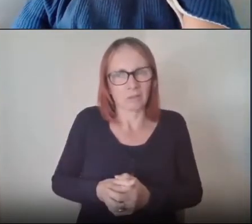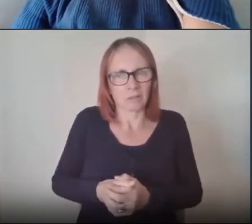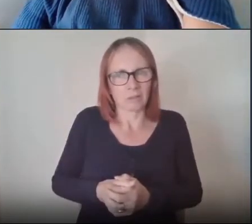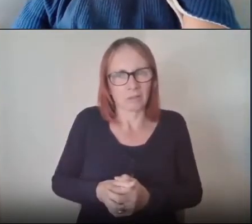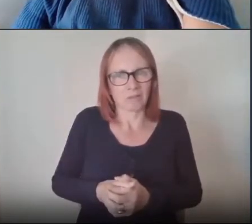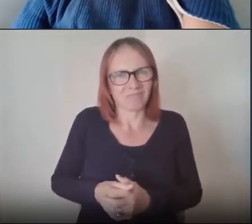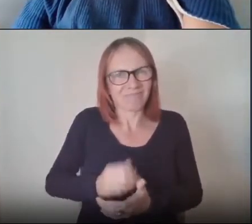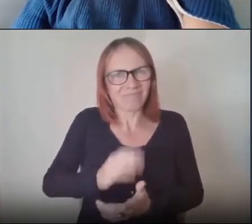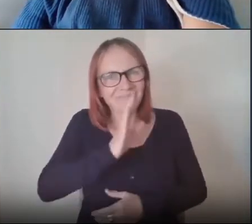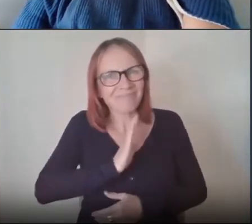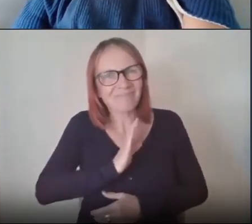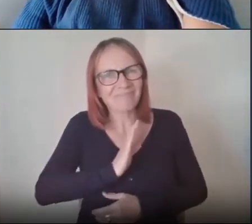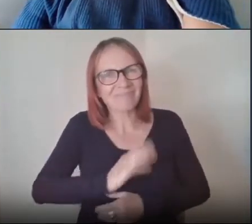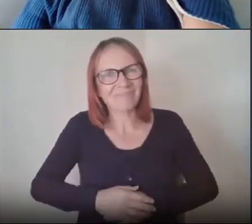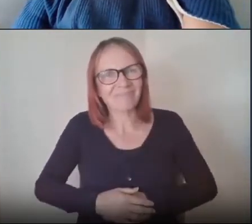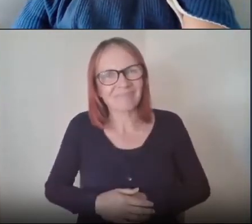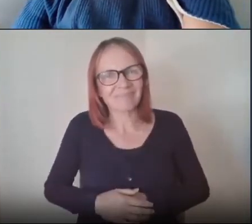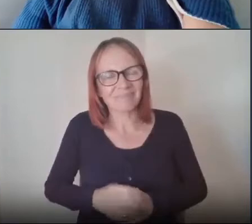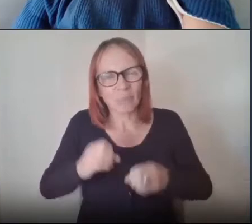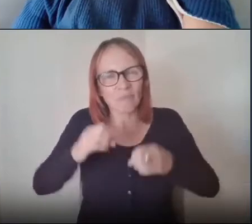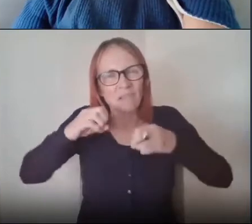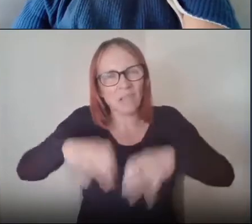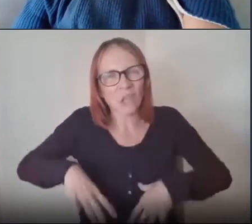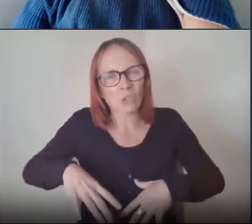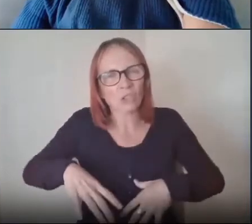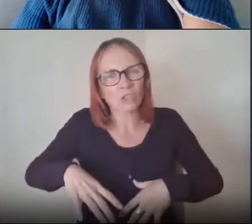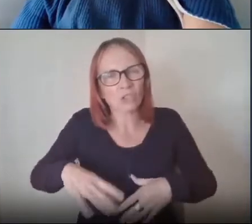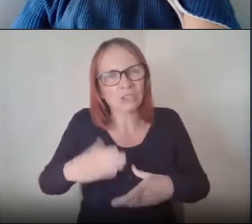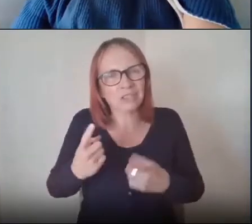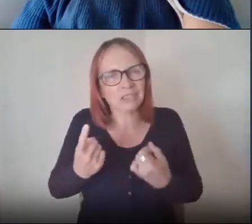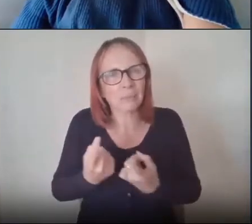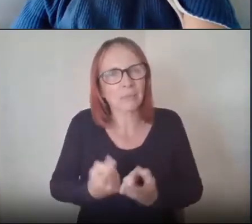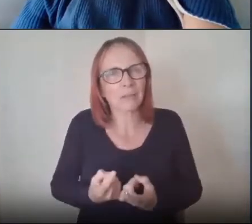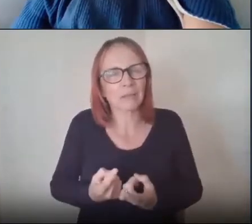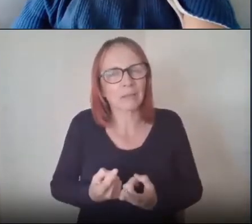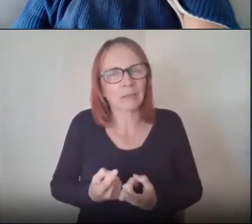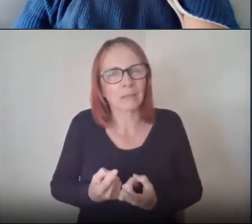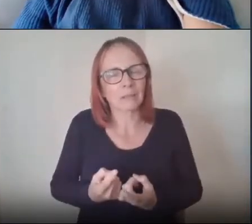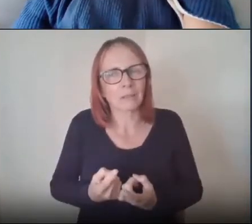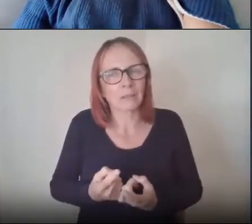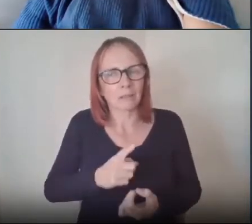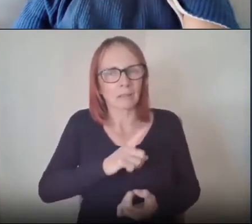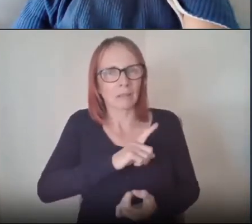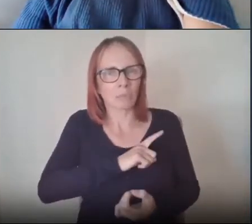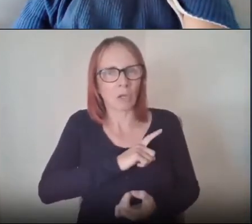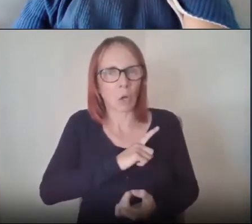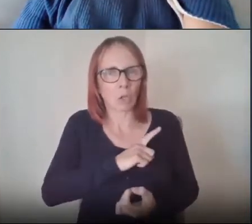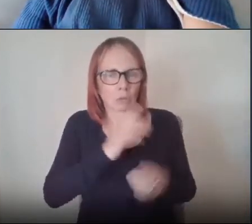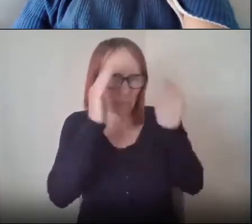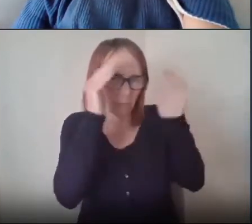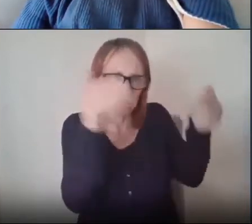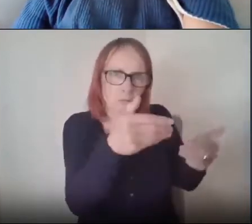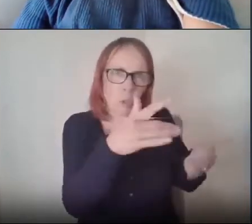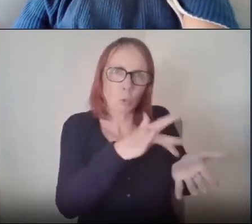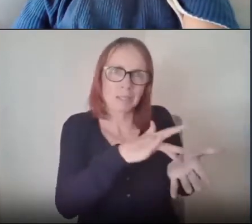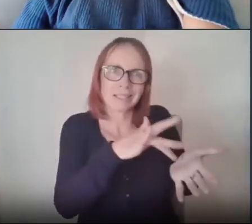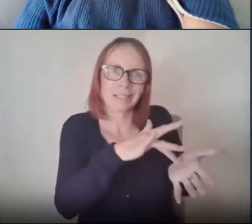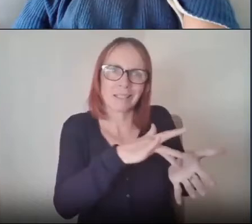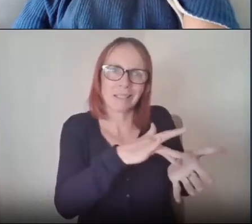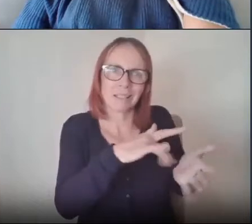sad that we've lost that because we've gone down this kind of city model of